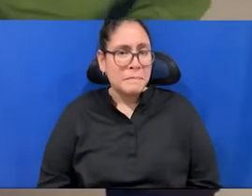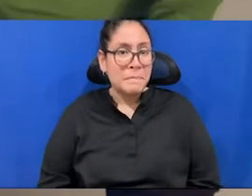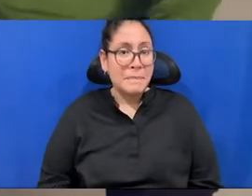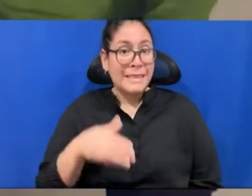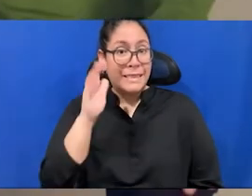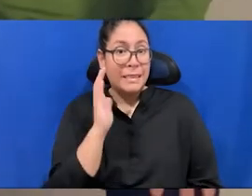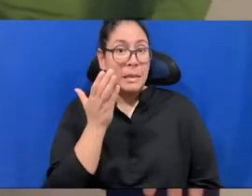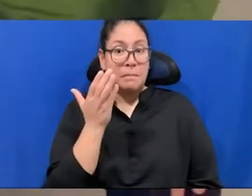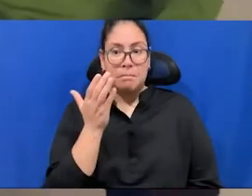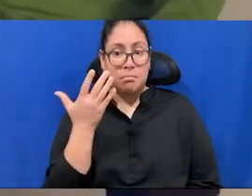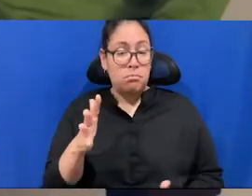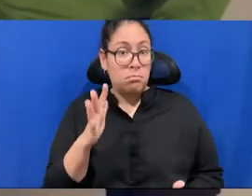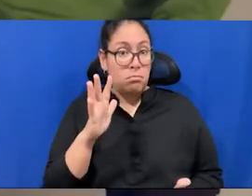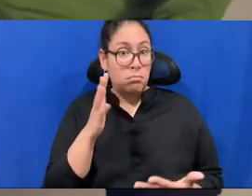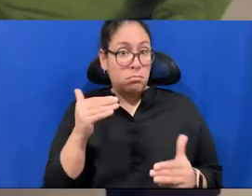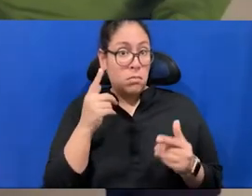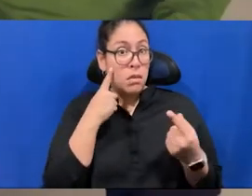because the answers were amazing.